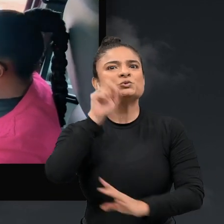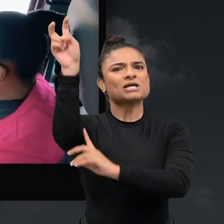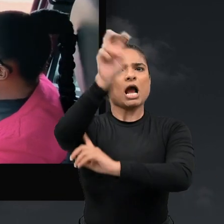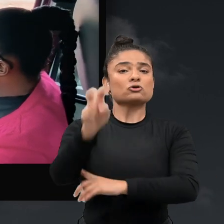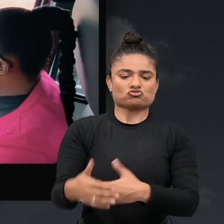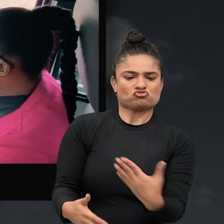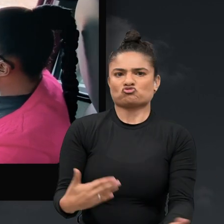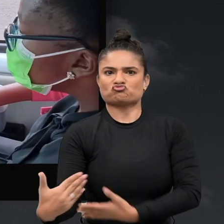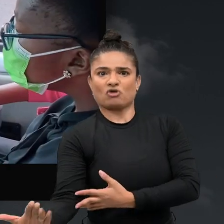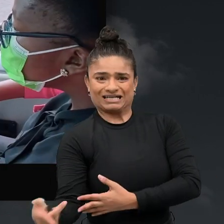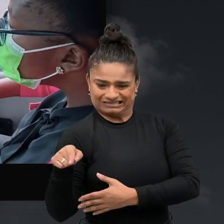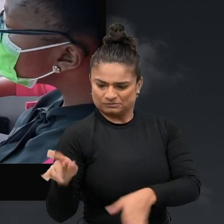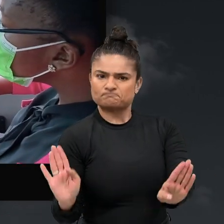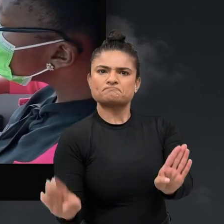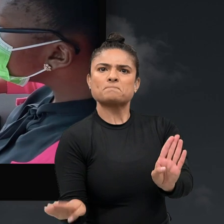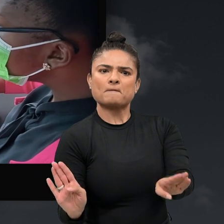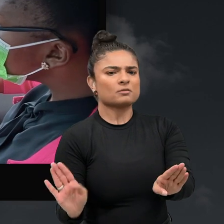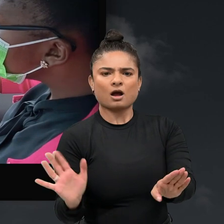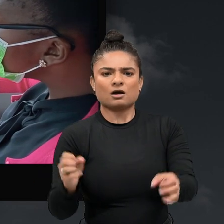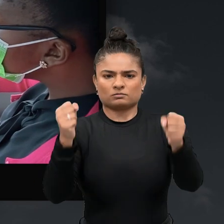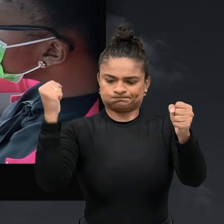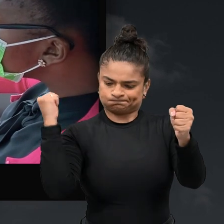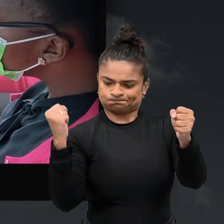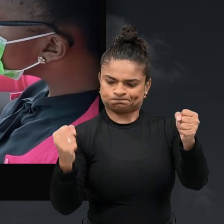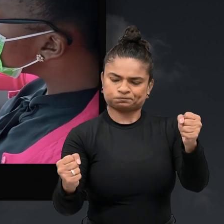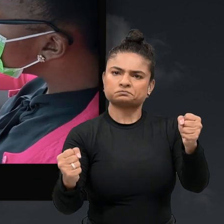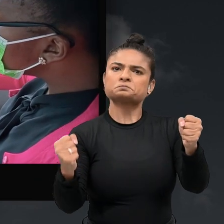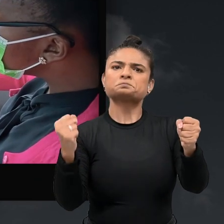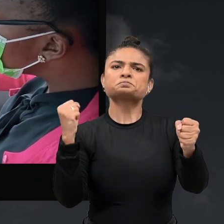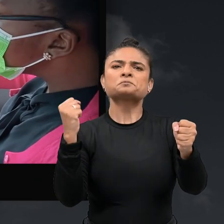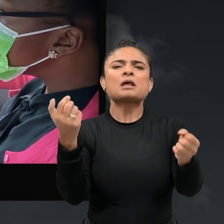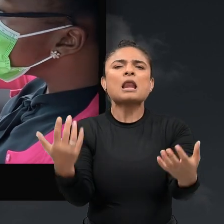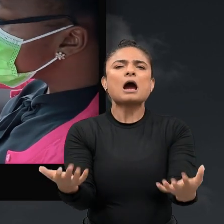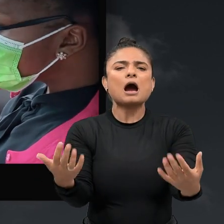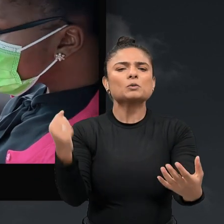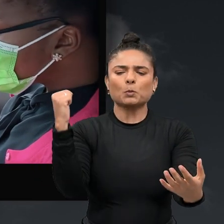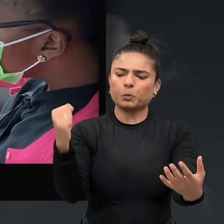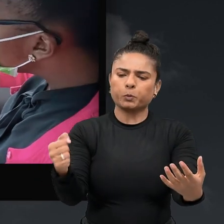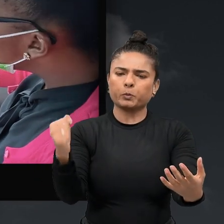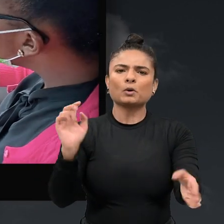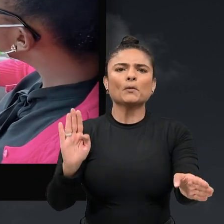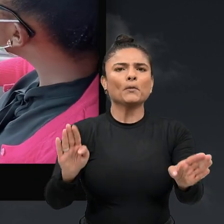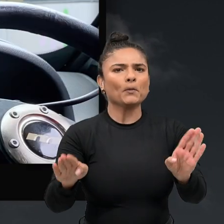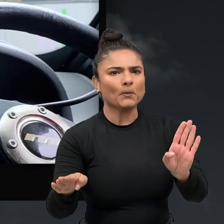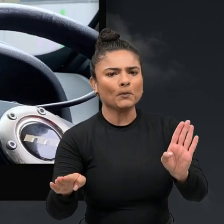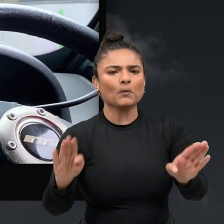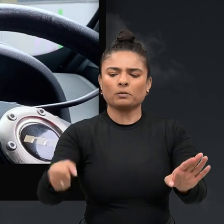positioned on the right-hand side and requires a very gentle push to brake and pull to accelerate.